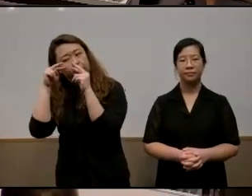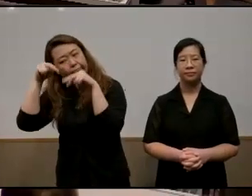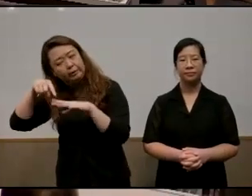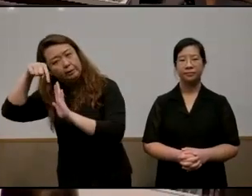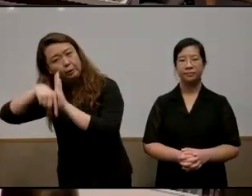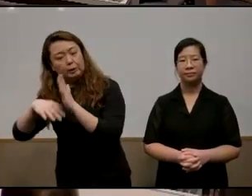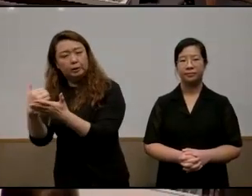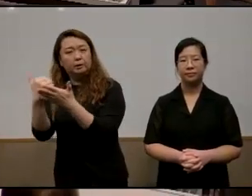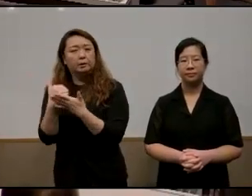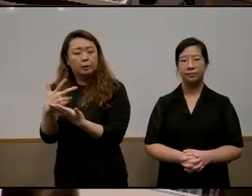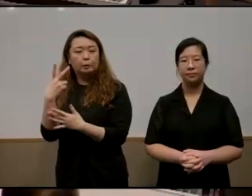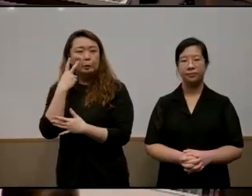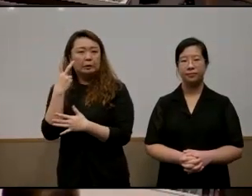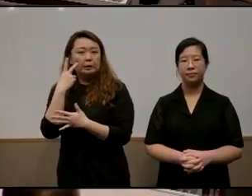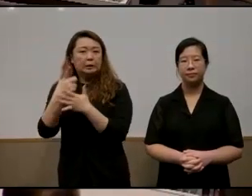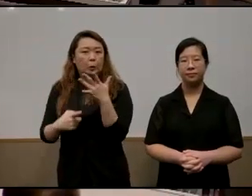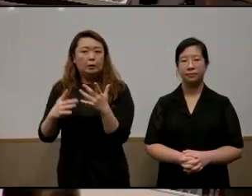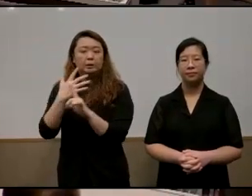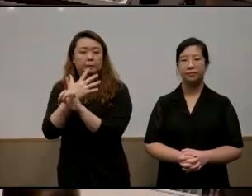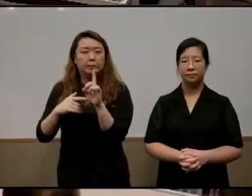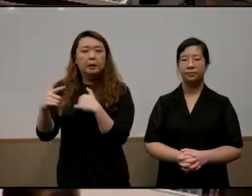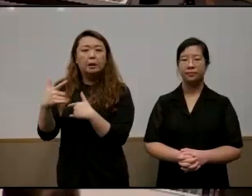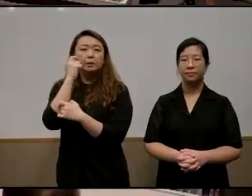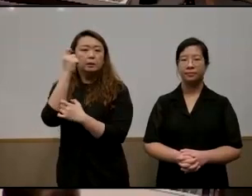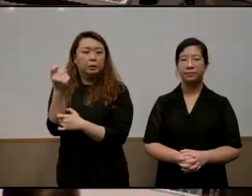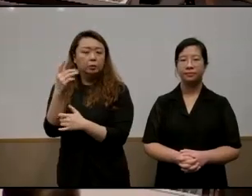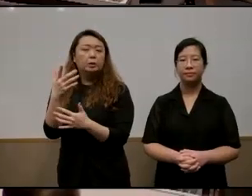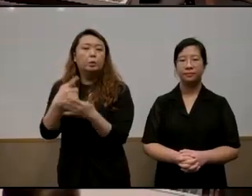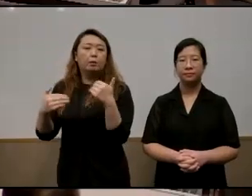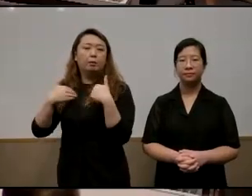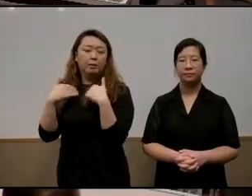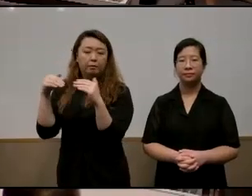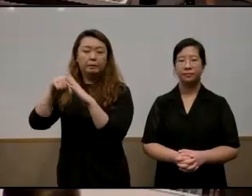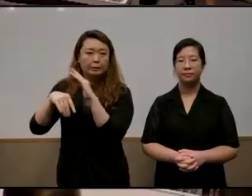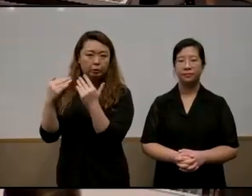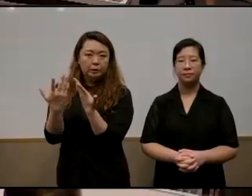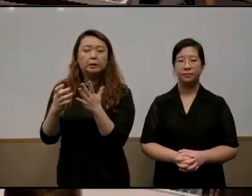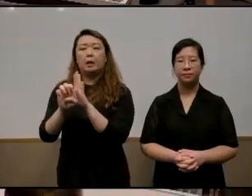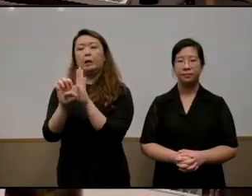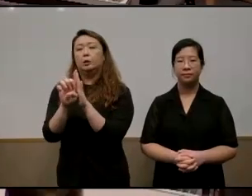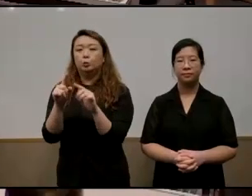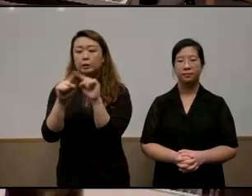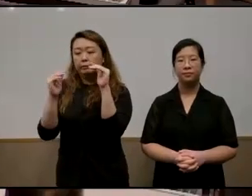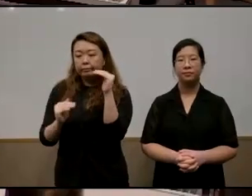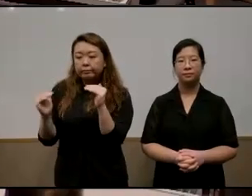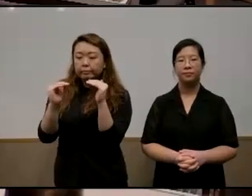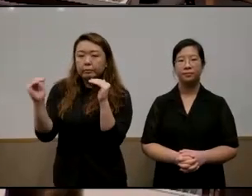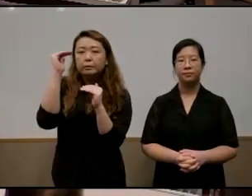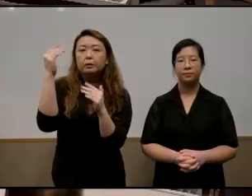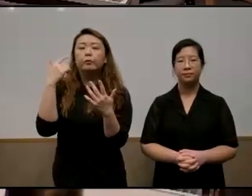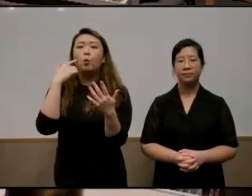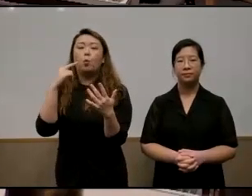mechanisms through which inequality exerts itself um so for example through economic different differing levels of economic capital